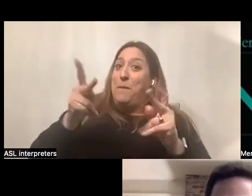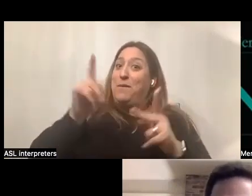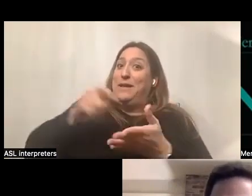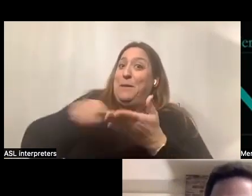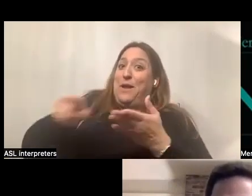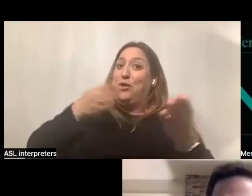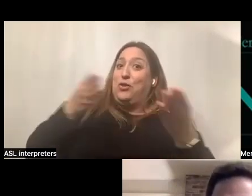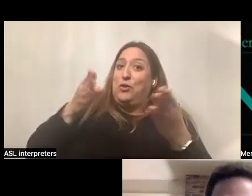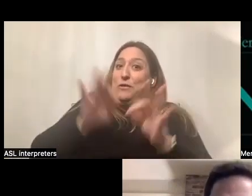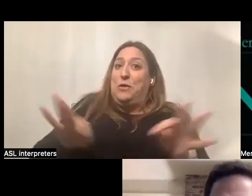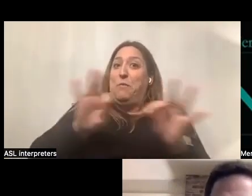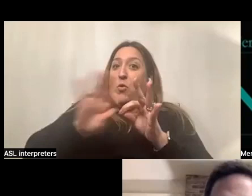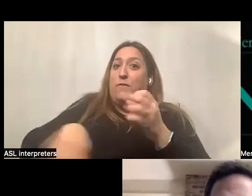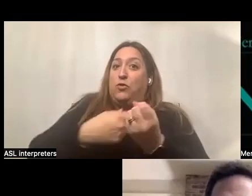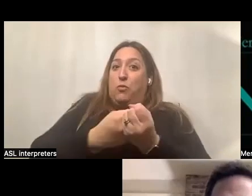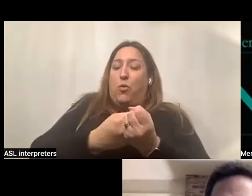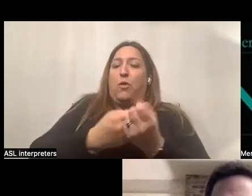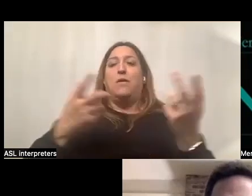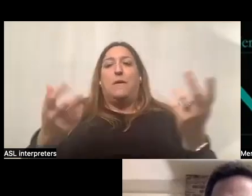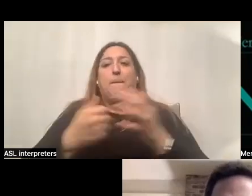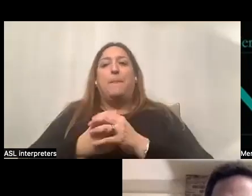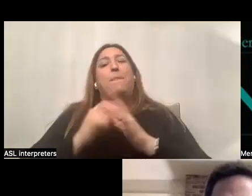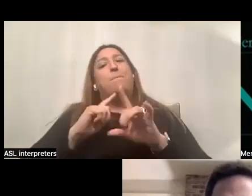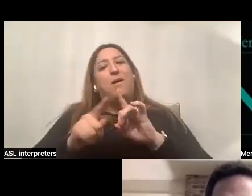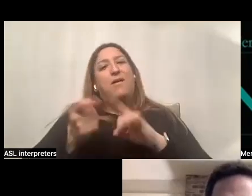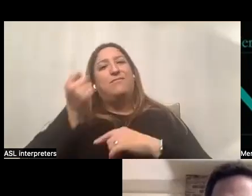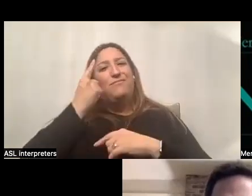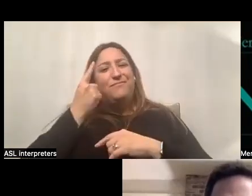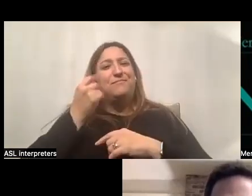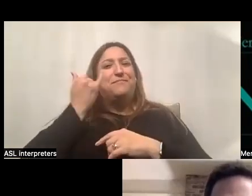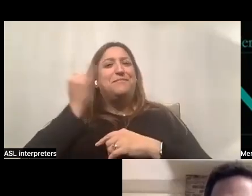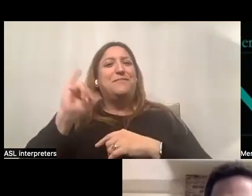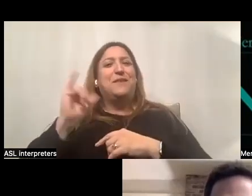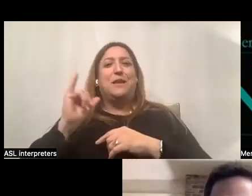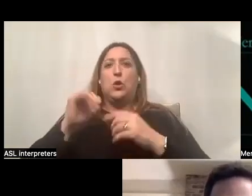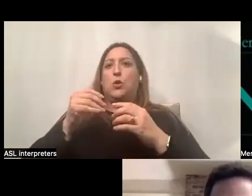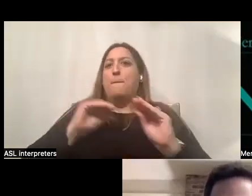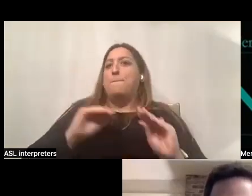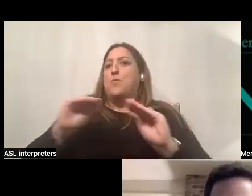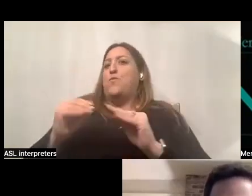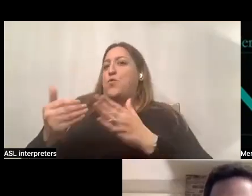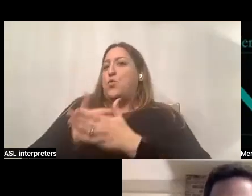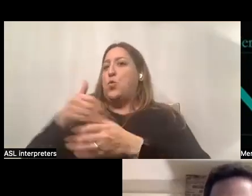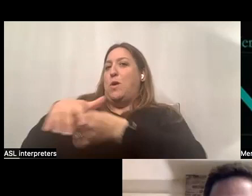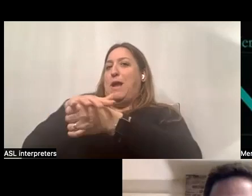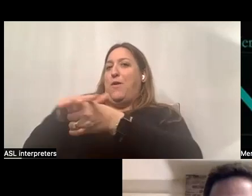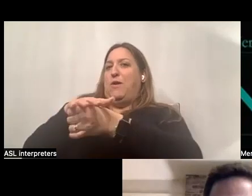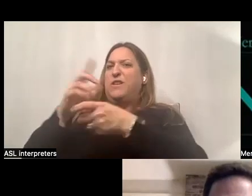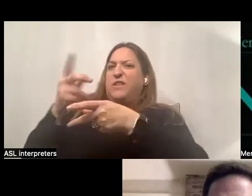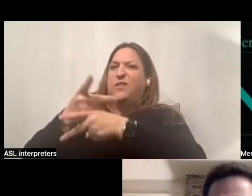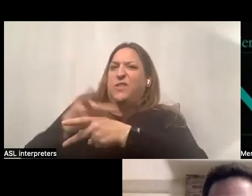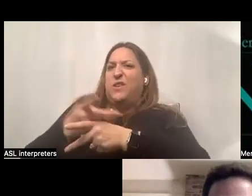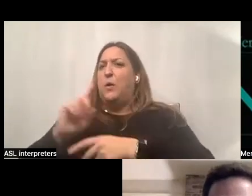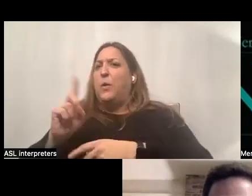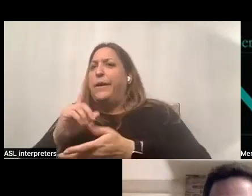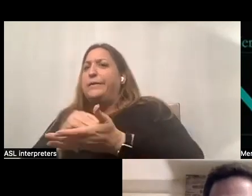They're critical to support. Um, but then it's just like moving into that new neighborhood, you kind of, you figure out where your doctors are that